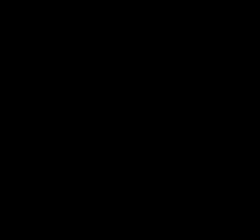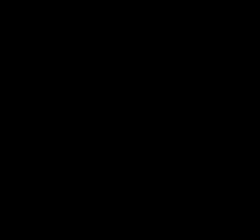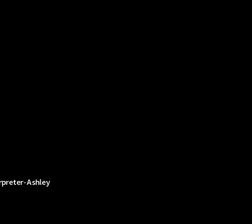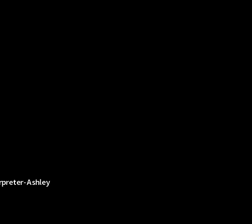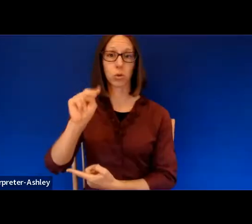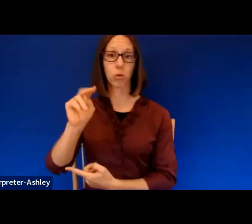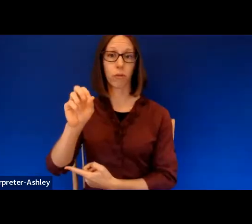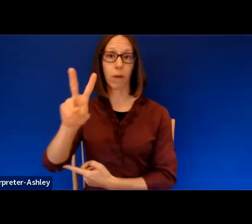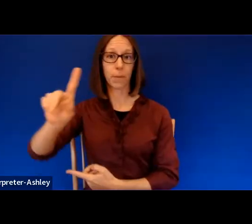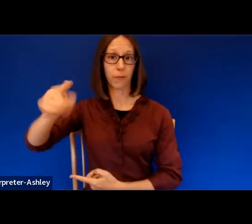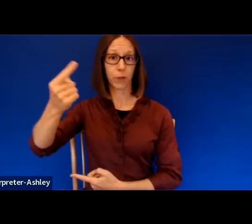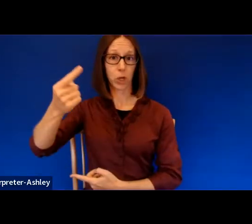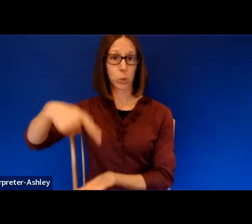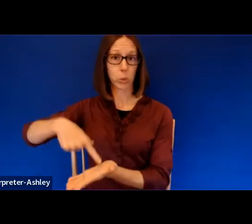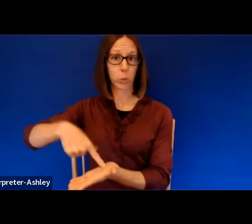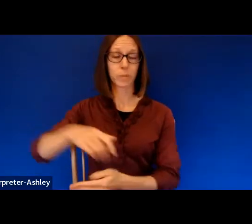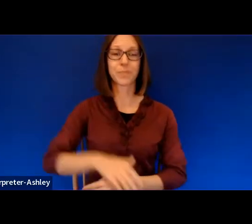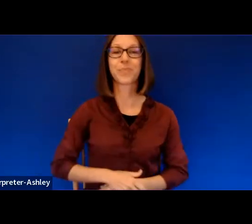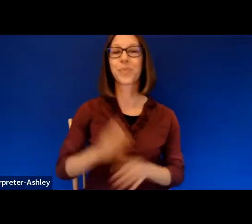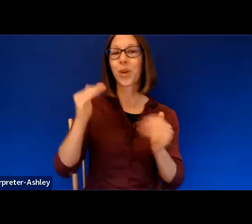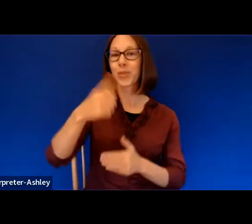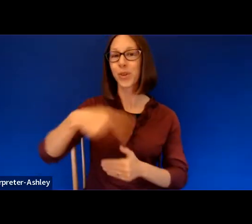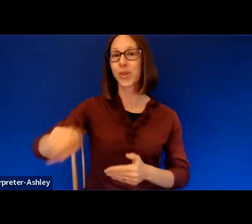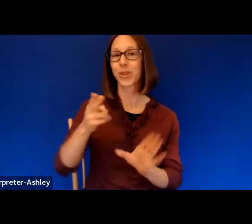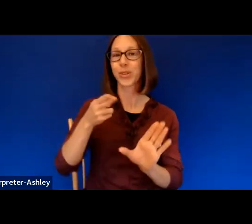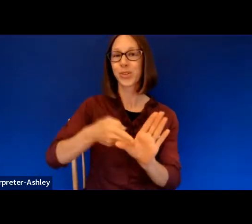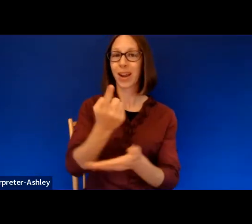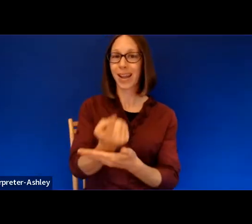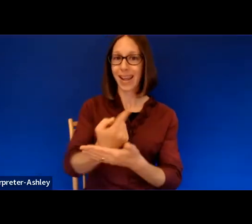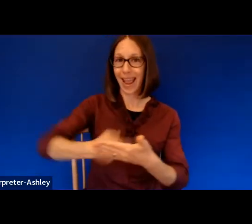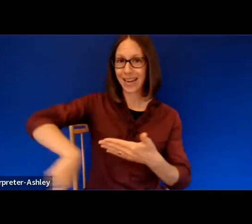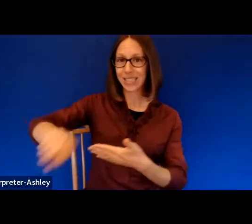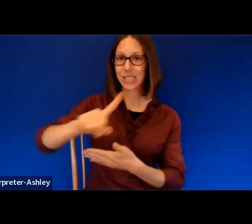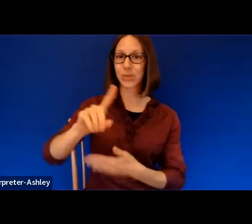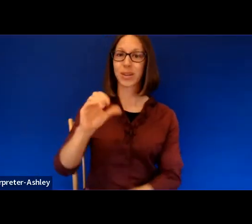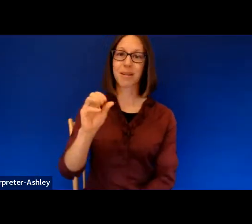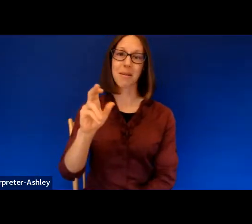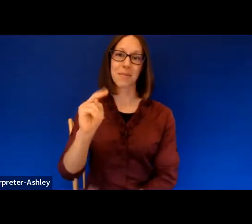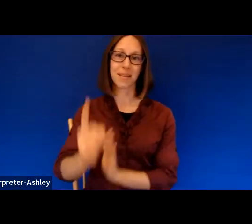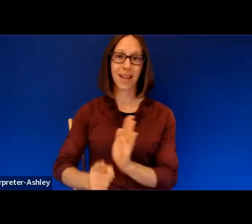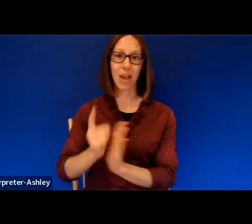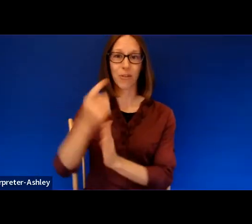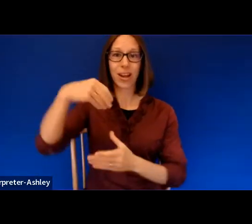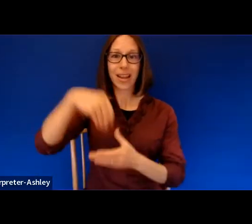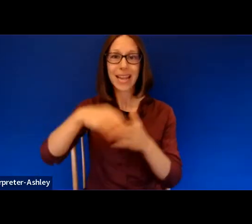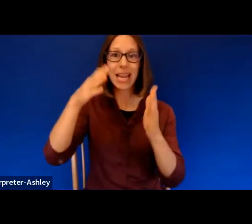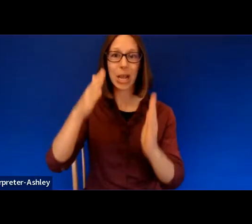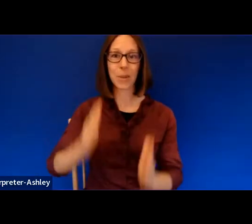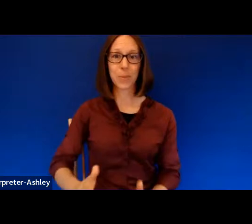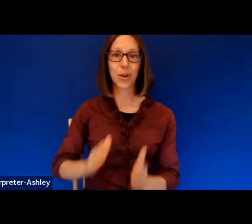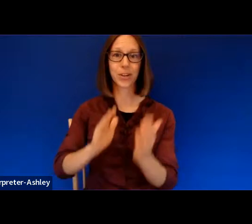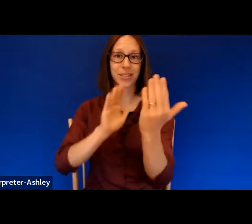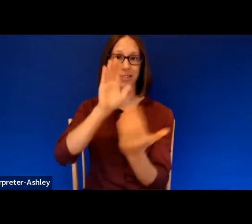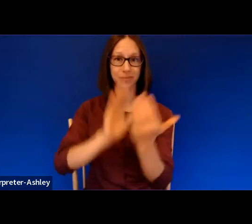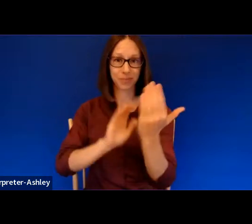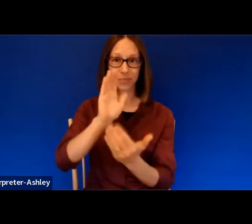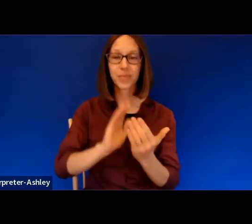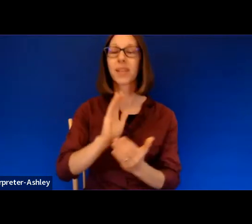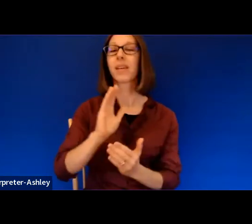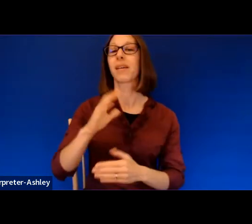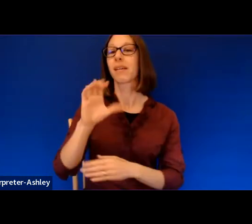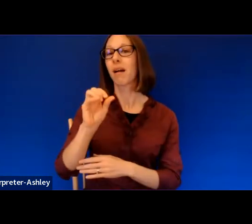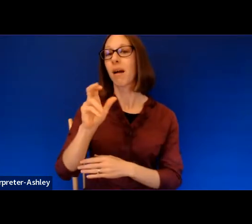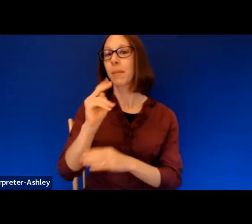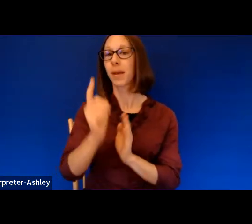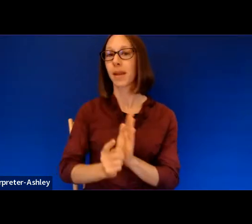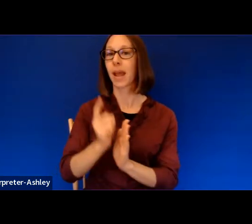We hope you will join us during Common Hour next week for our in-person Common Hour event, What to Expect from the